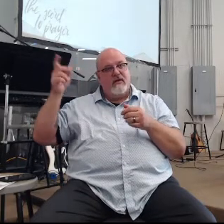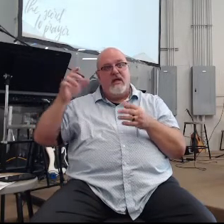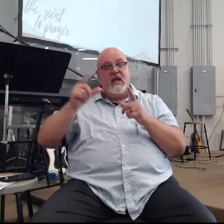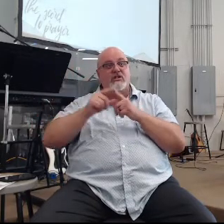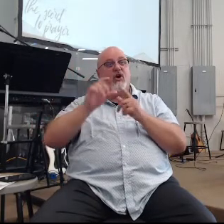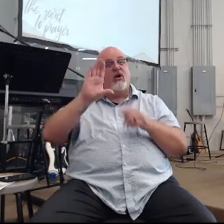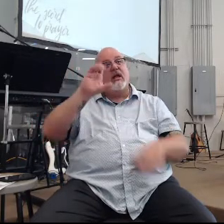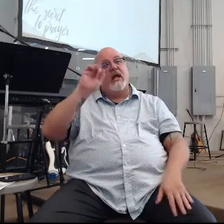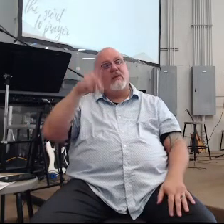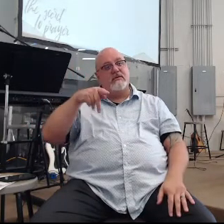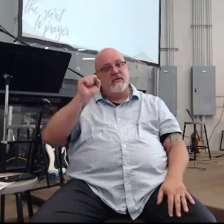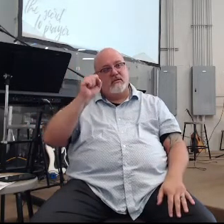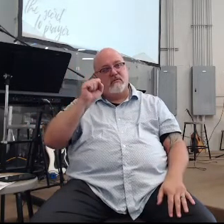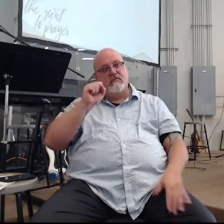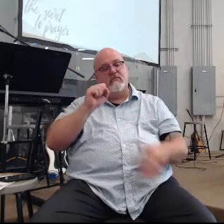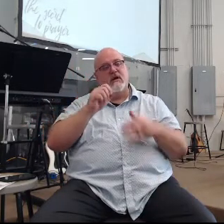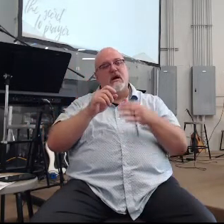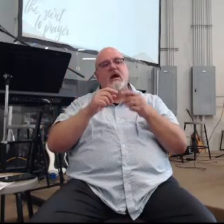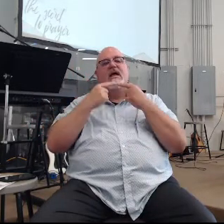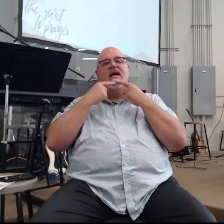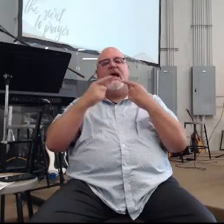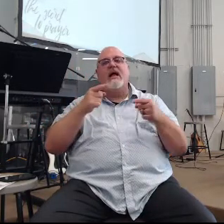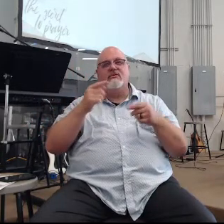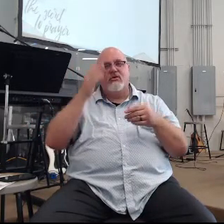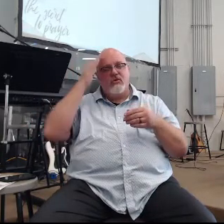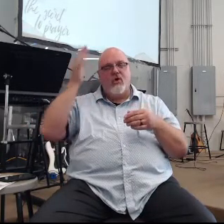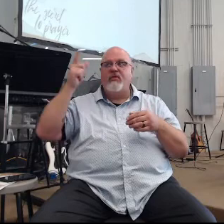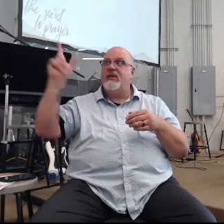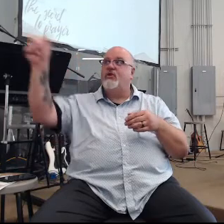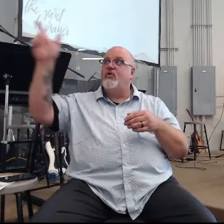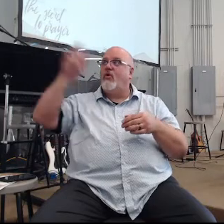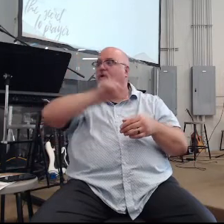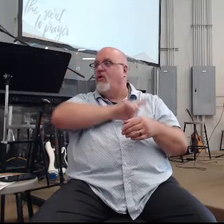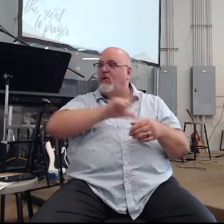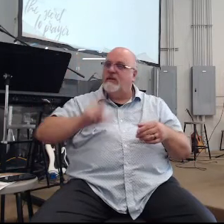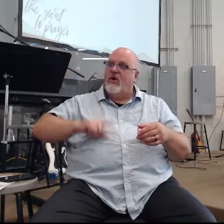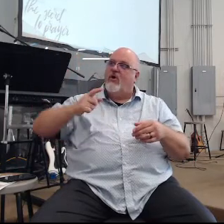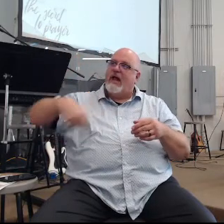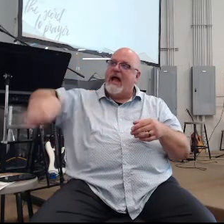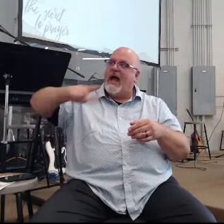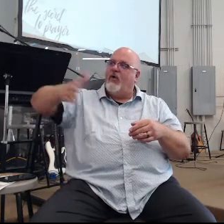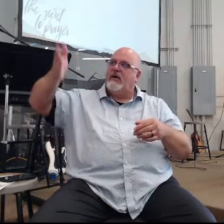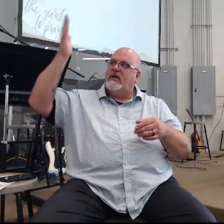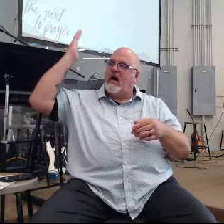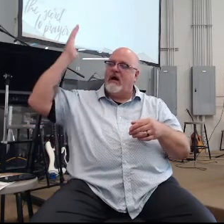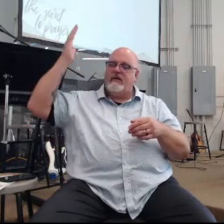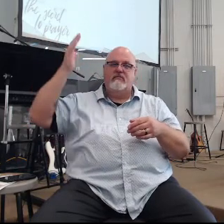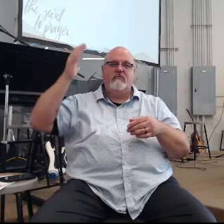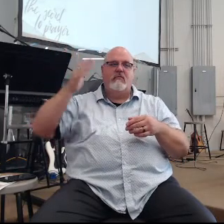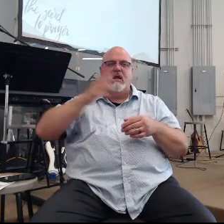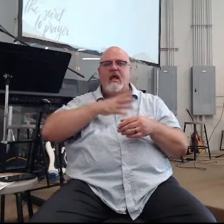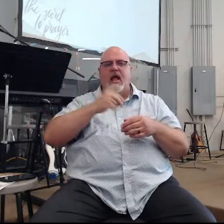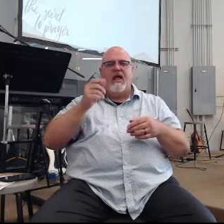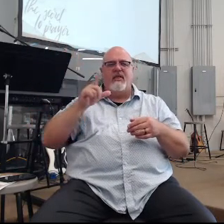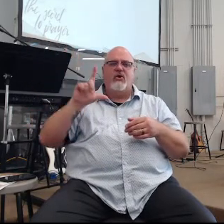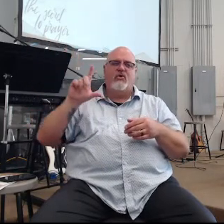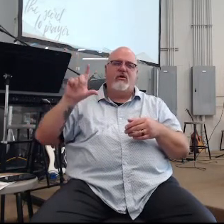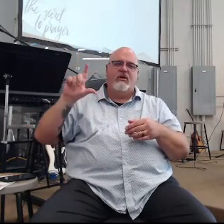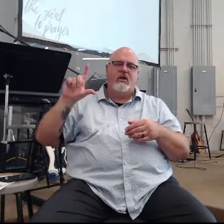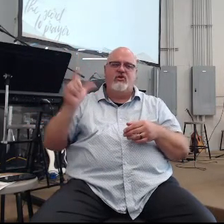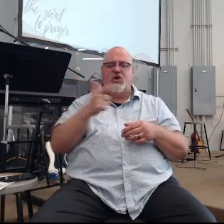caps answer me that this people may know that you oh Lord are God and that you have turned